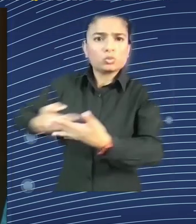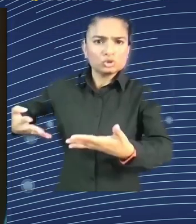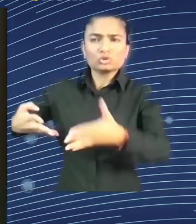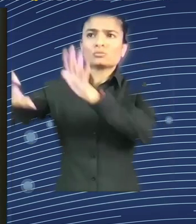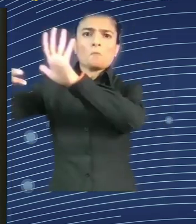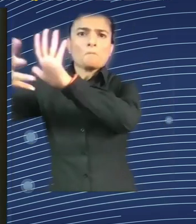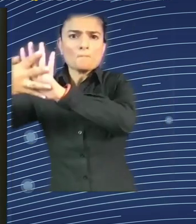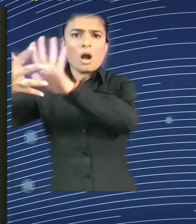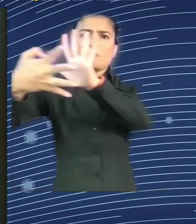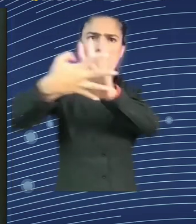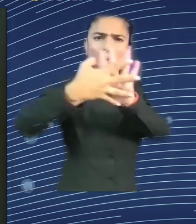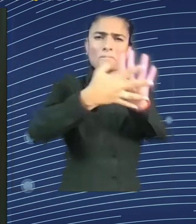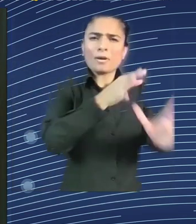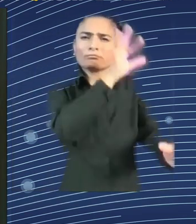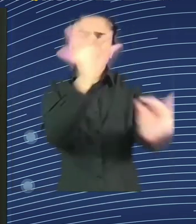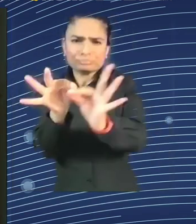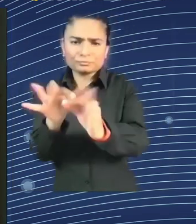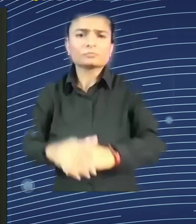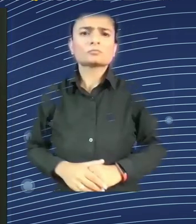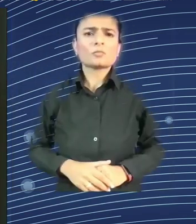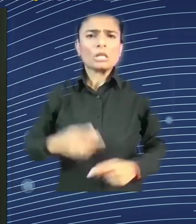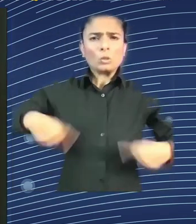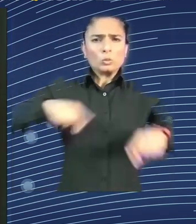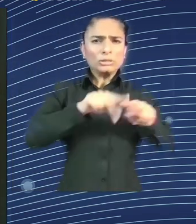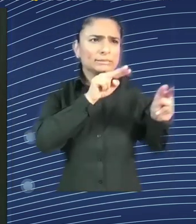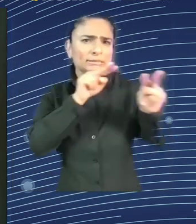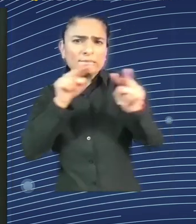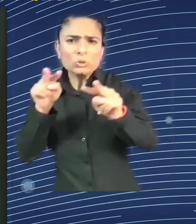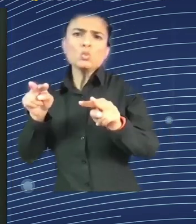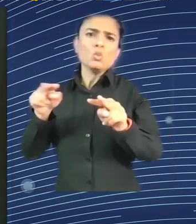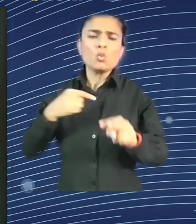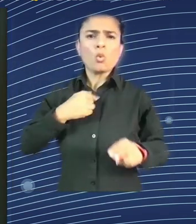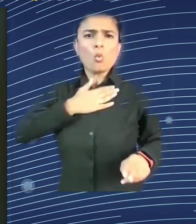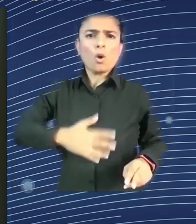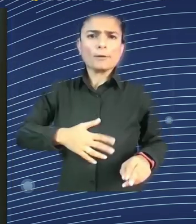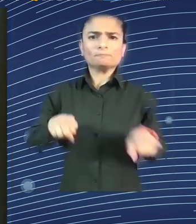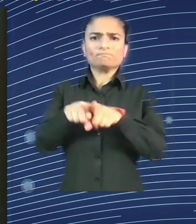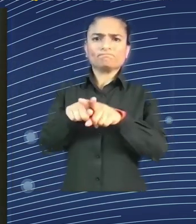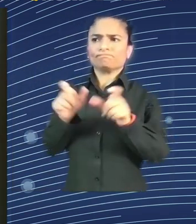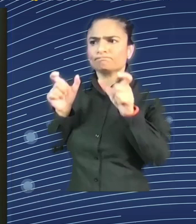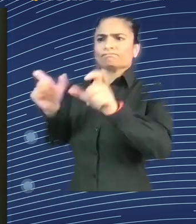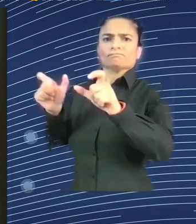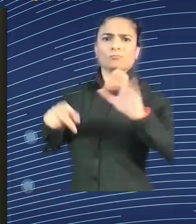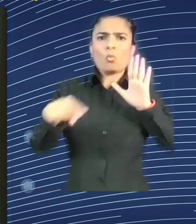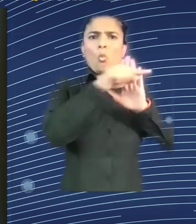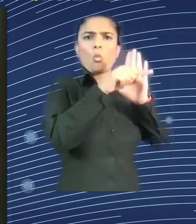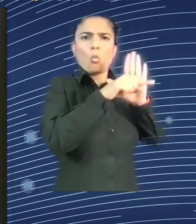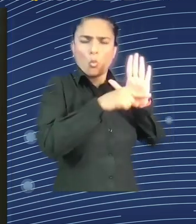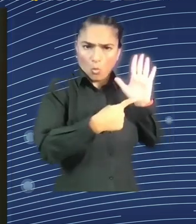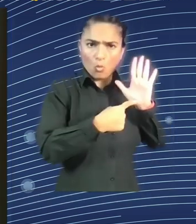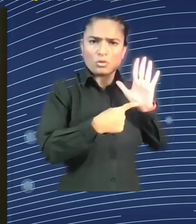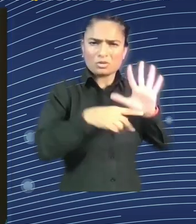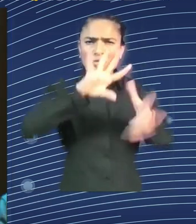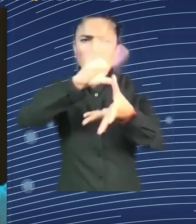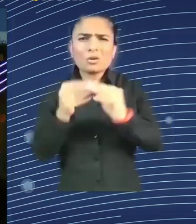do you see that the response of the legislative procedure will be to that? Thank you